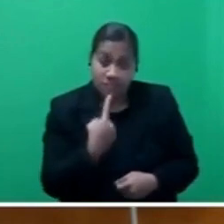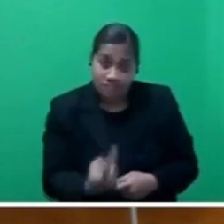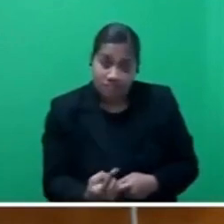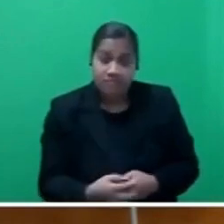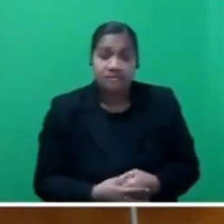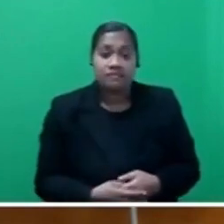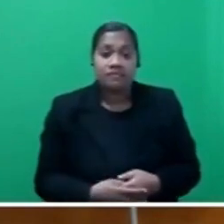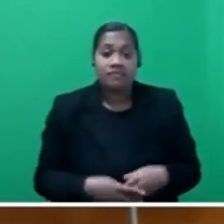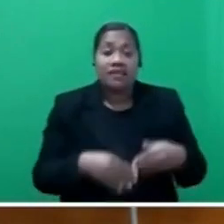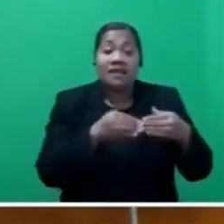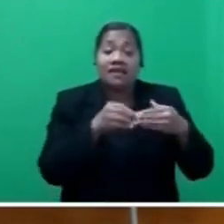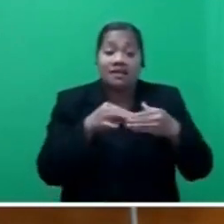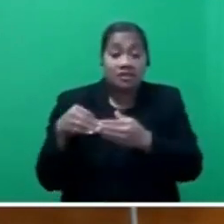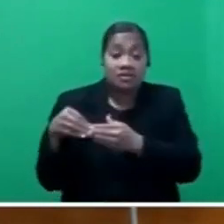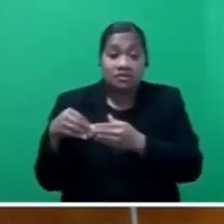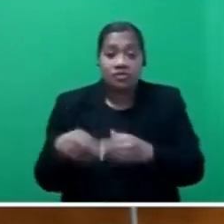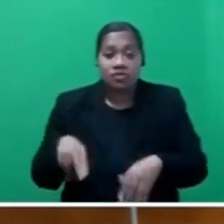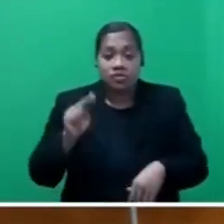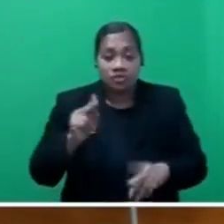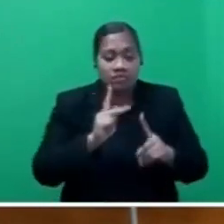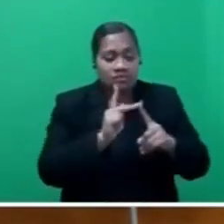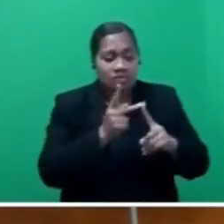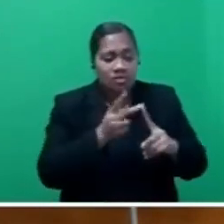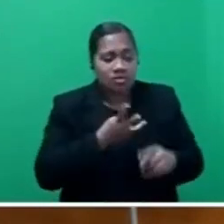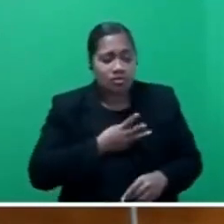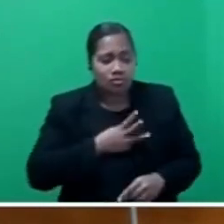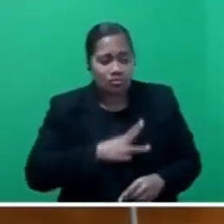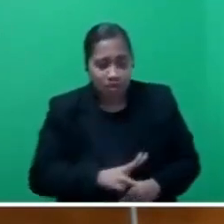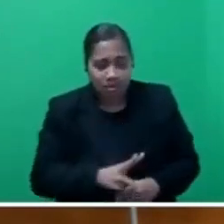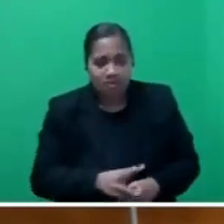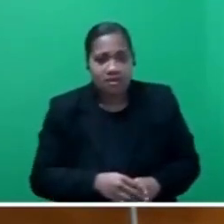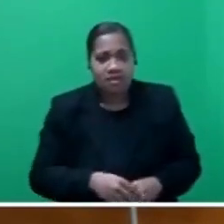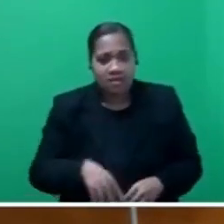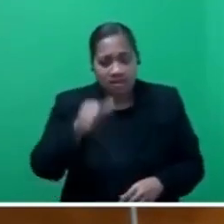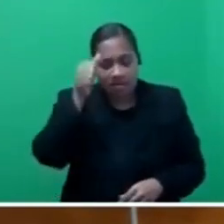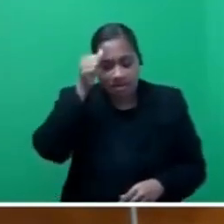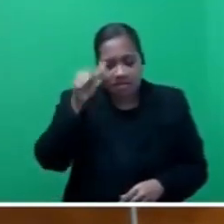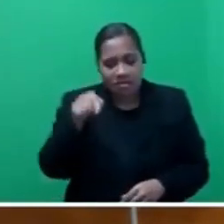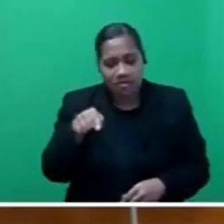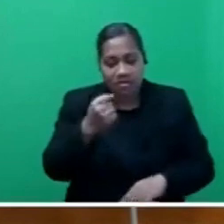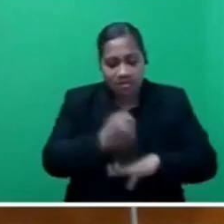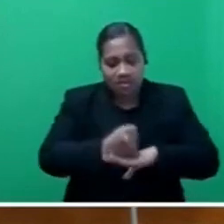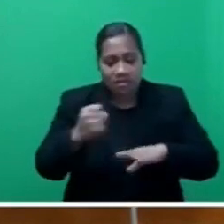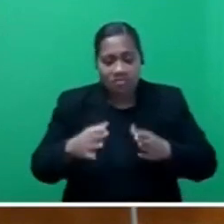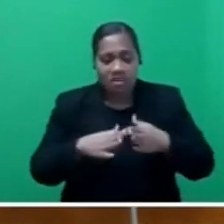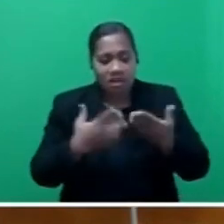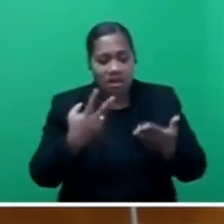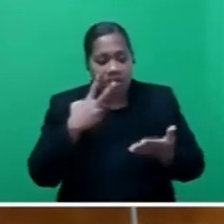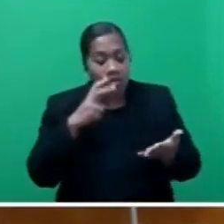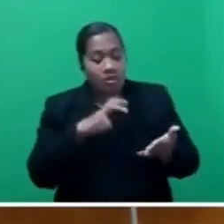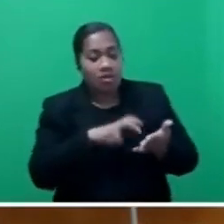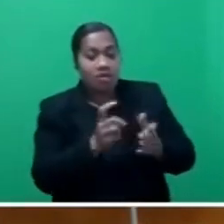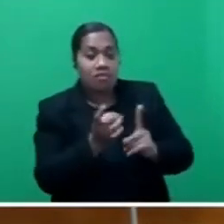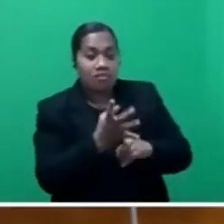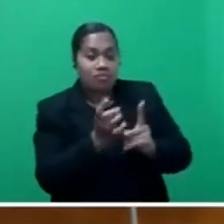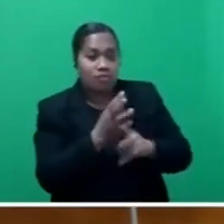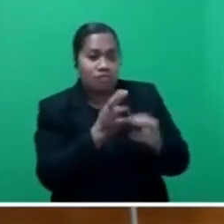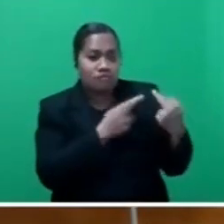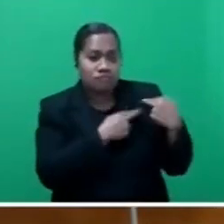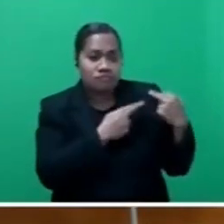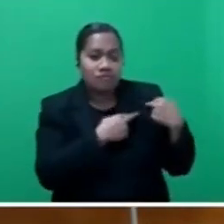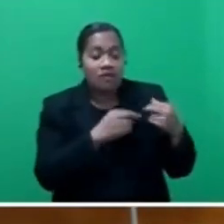is in leadership, you need political will. And I note that the is recognizing the important role of civil servants